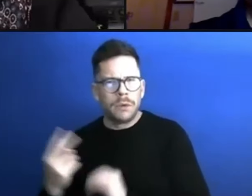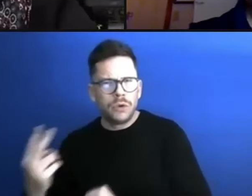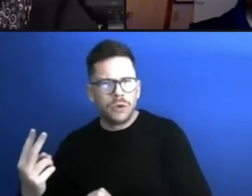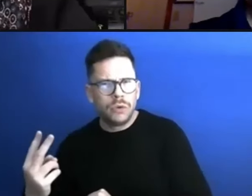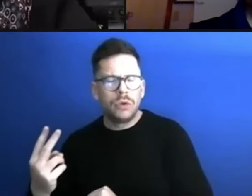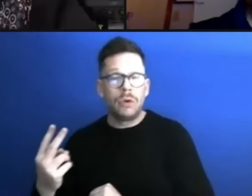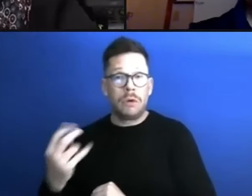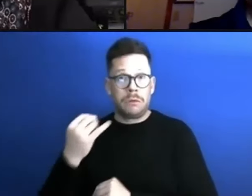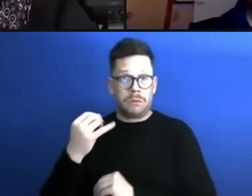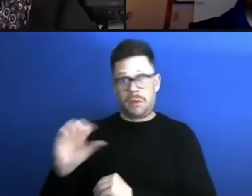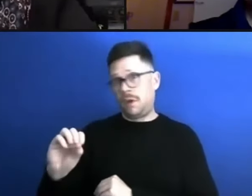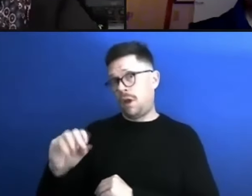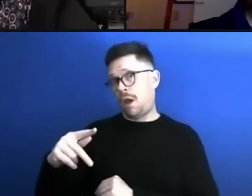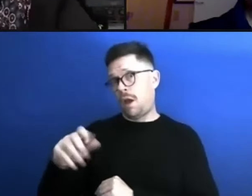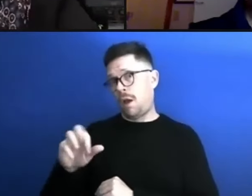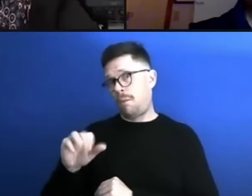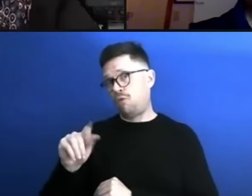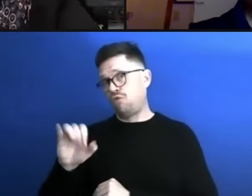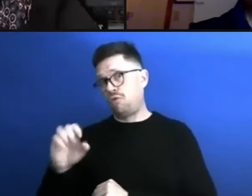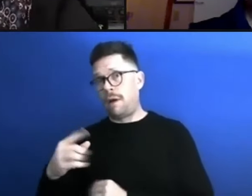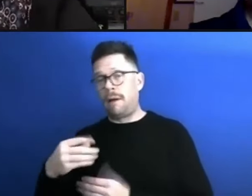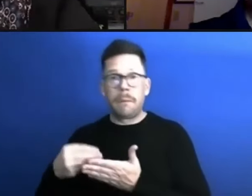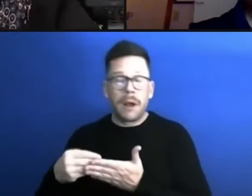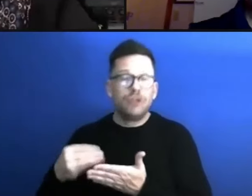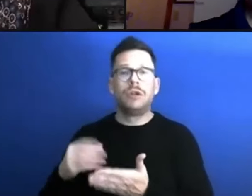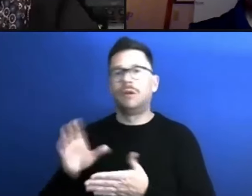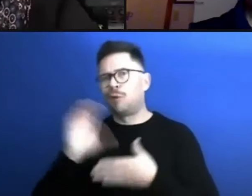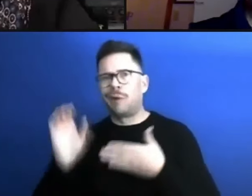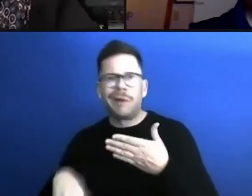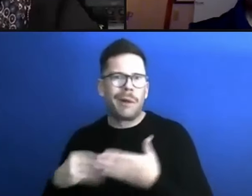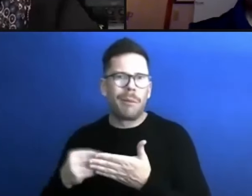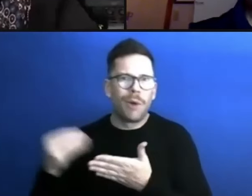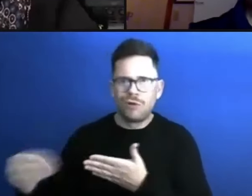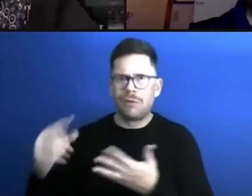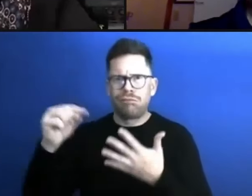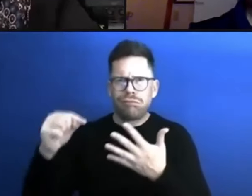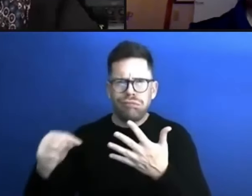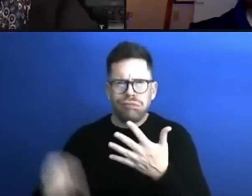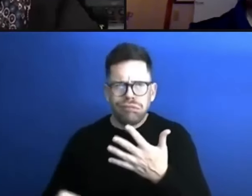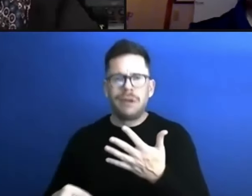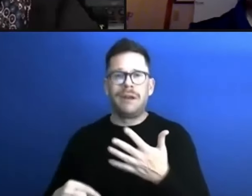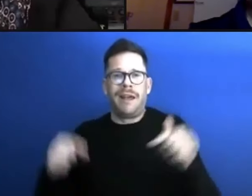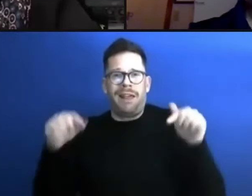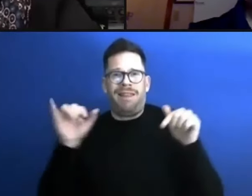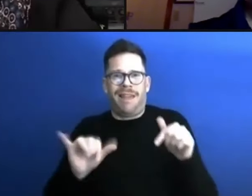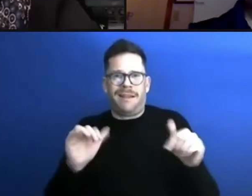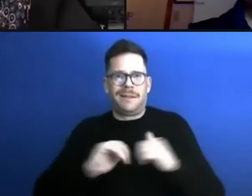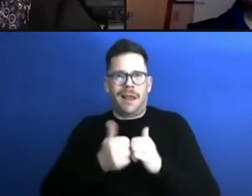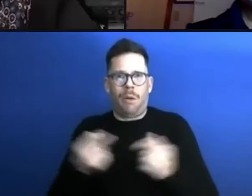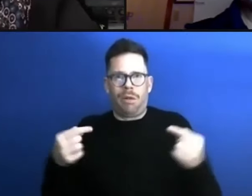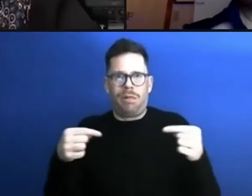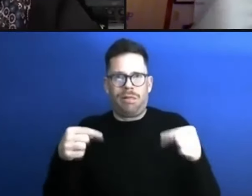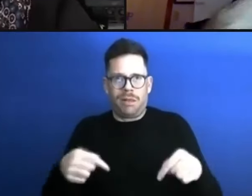in the operating budget as we did in full day of May, we've done the curriculum purchases and all of that. But that's how this came about, which would be